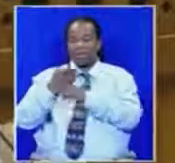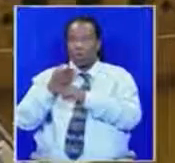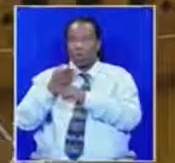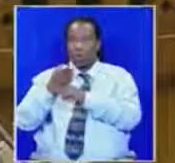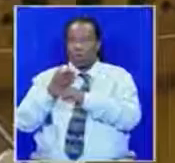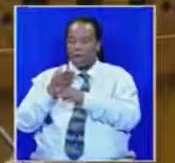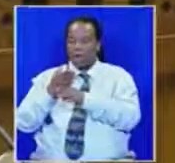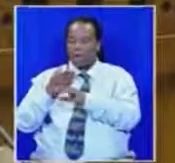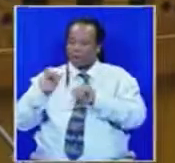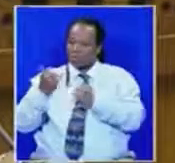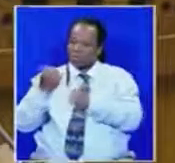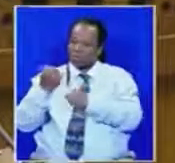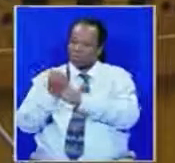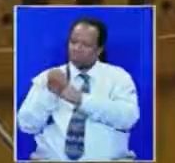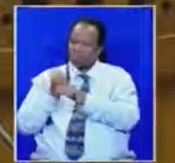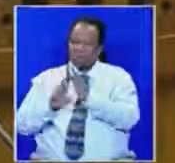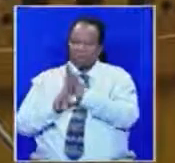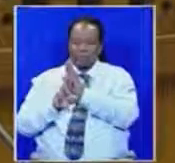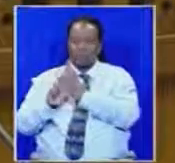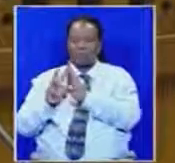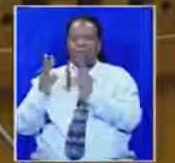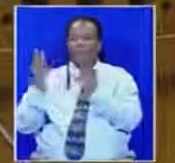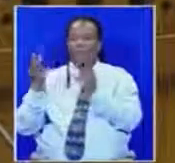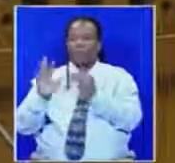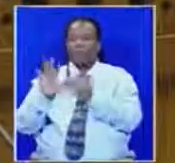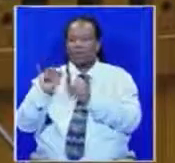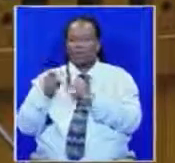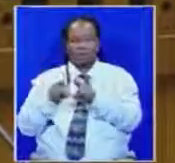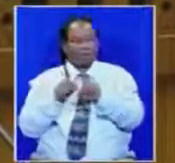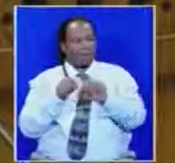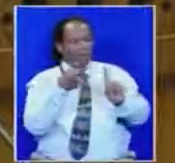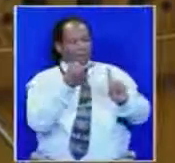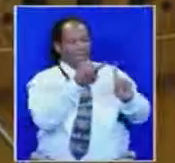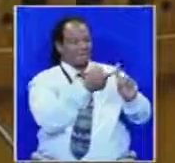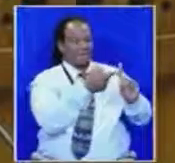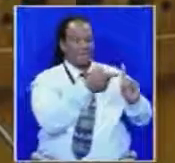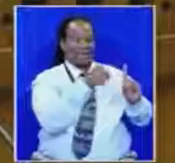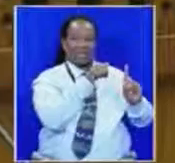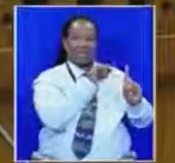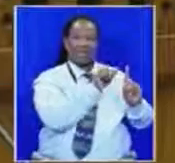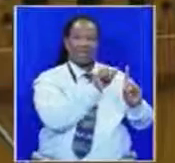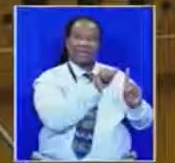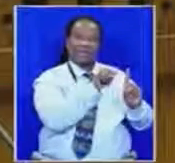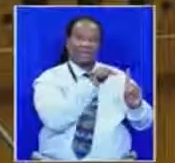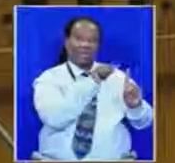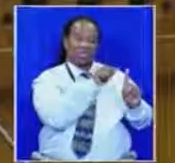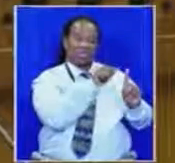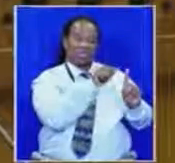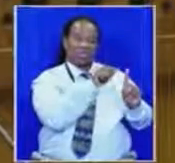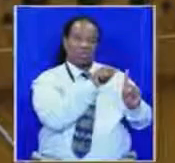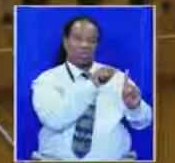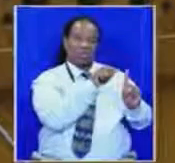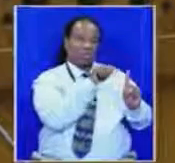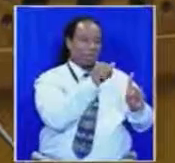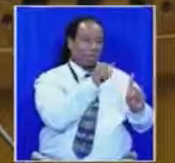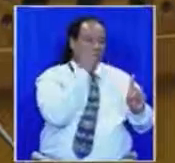to fight and stand up for the people of South Africa with the complete inaction and irresponsibility of the